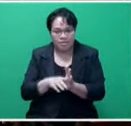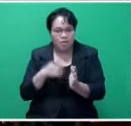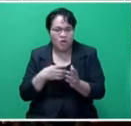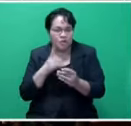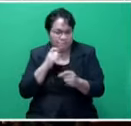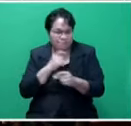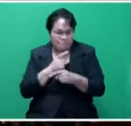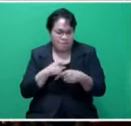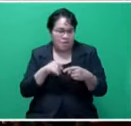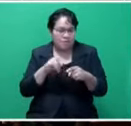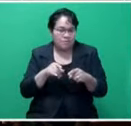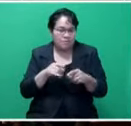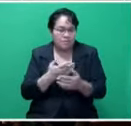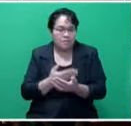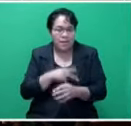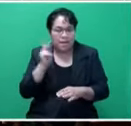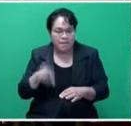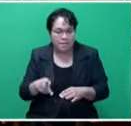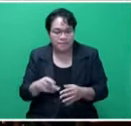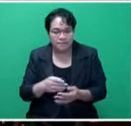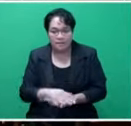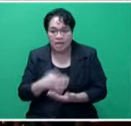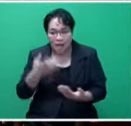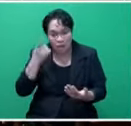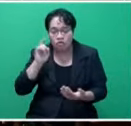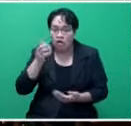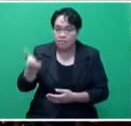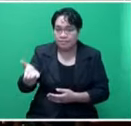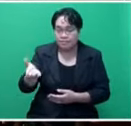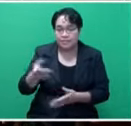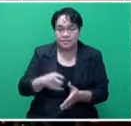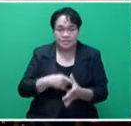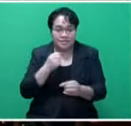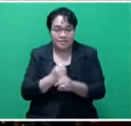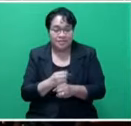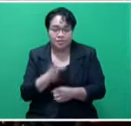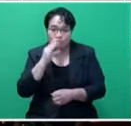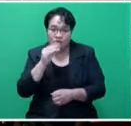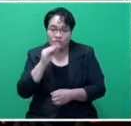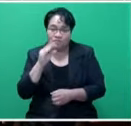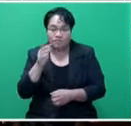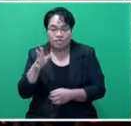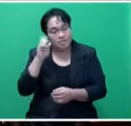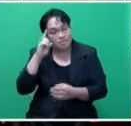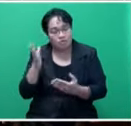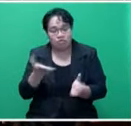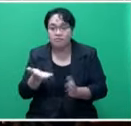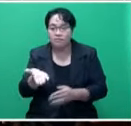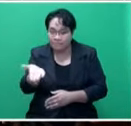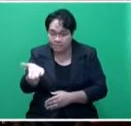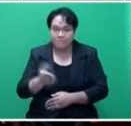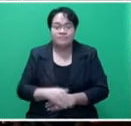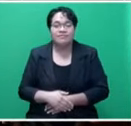of Parliament. I now call on the Honourable Attorney General to speak on his motion. You have the floor, sir.